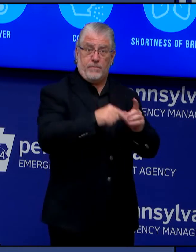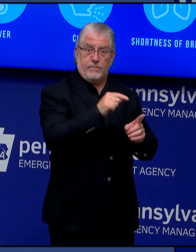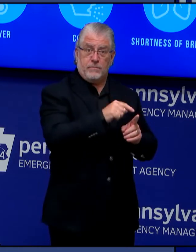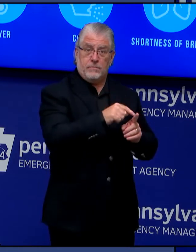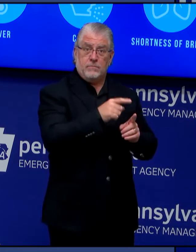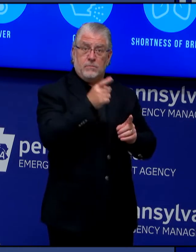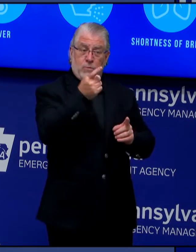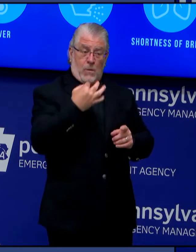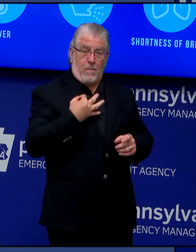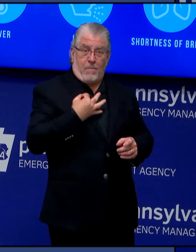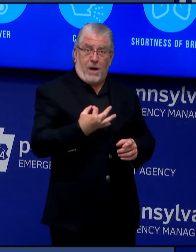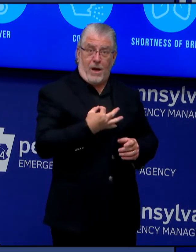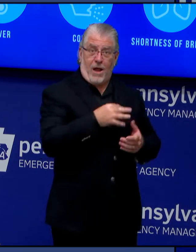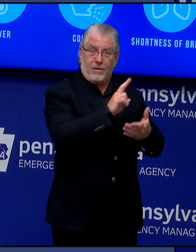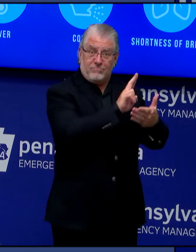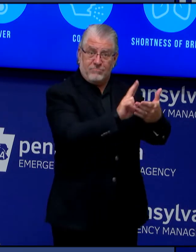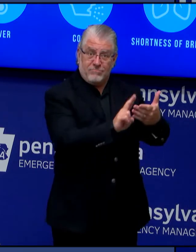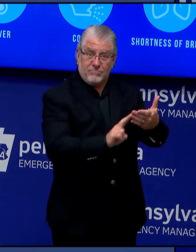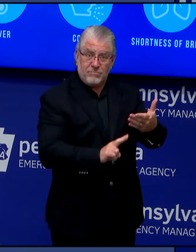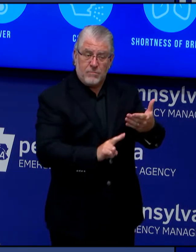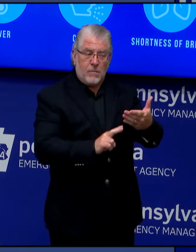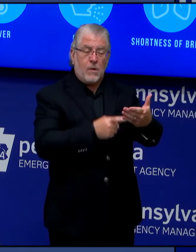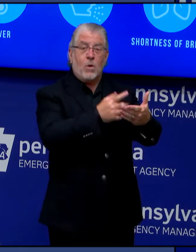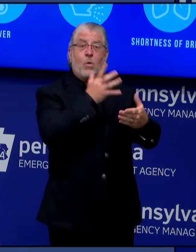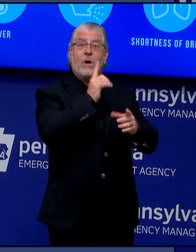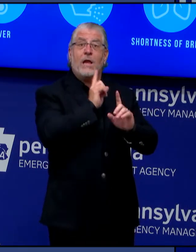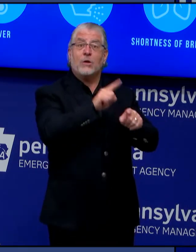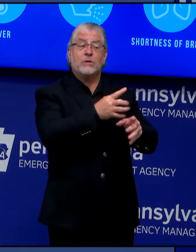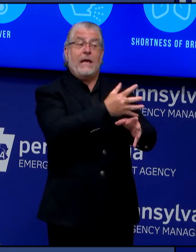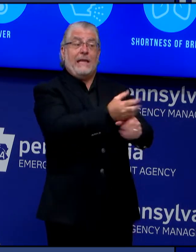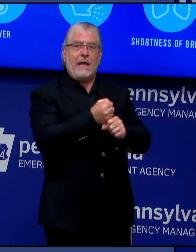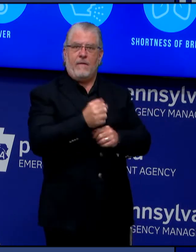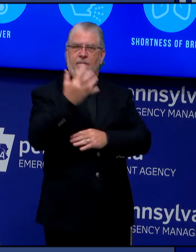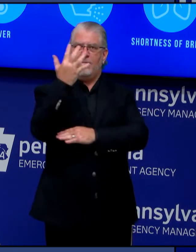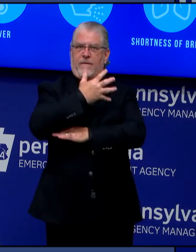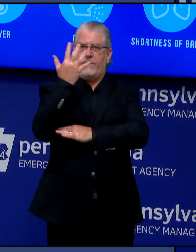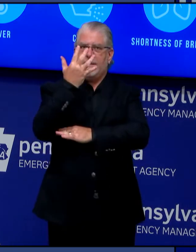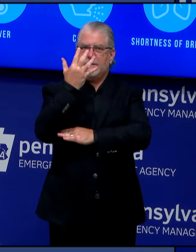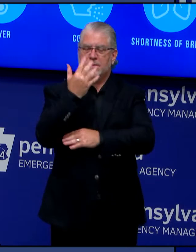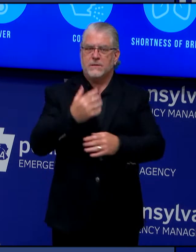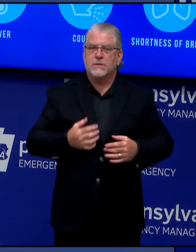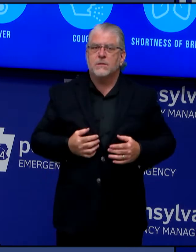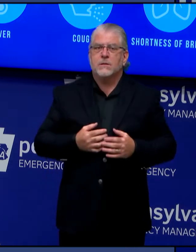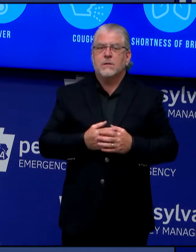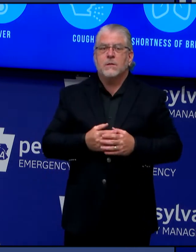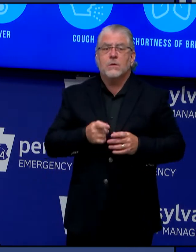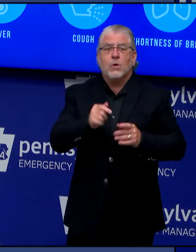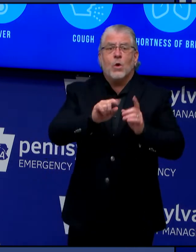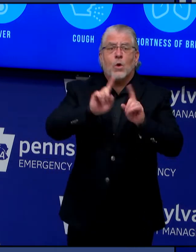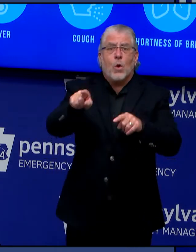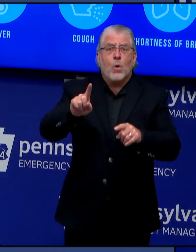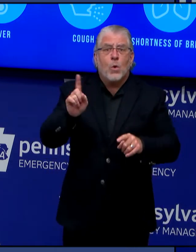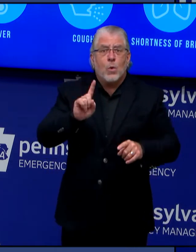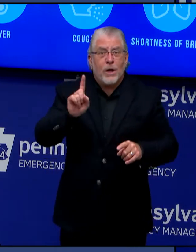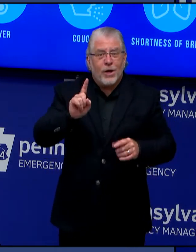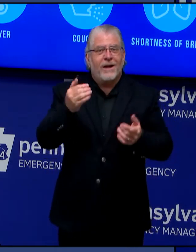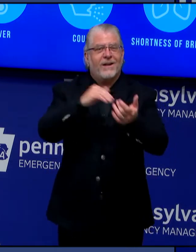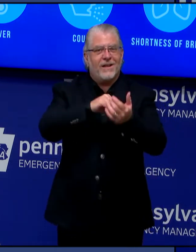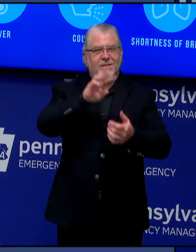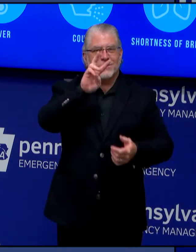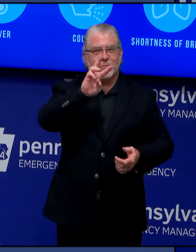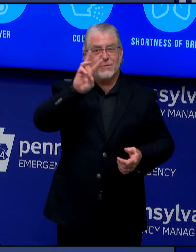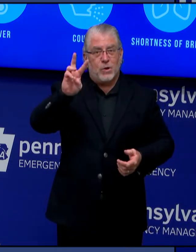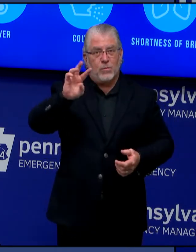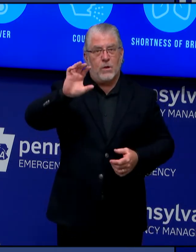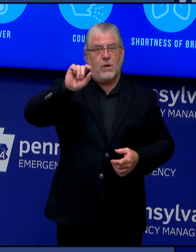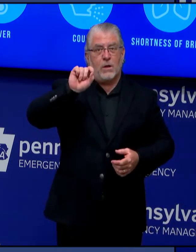apply for SNAP and the other programs I mentioned online at www.compass.state